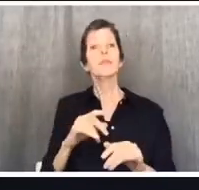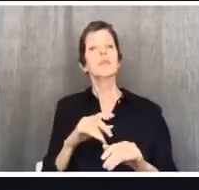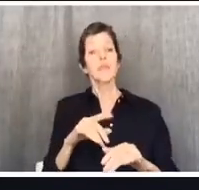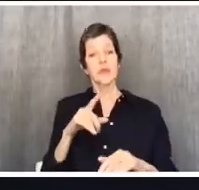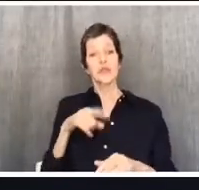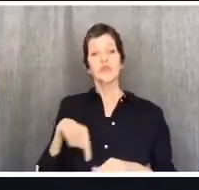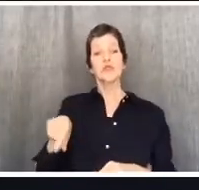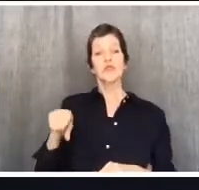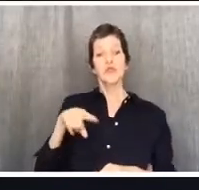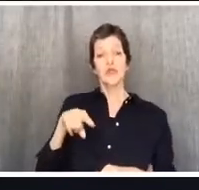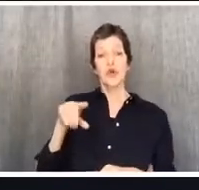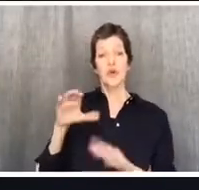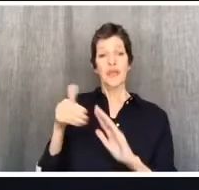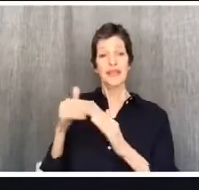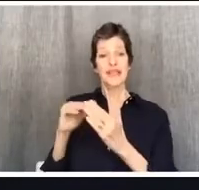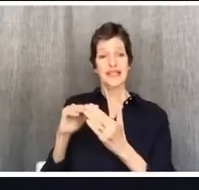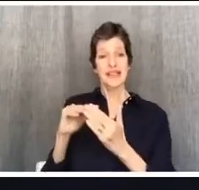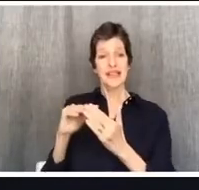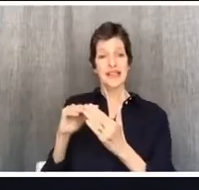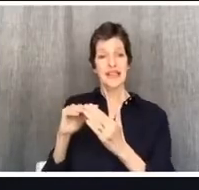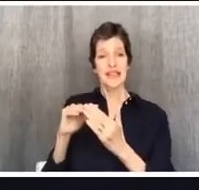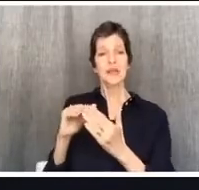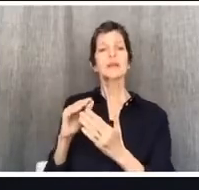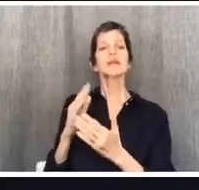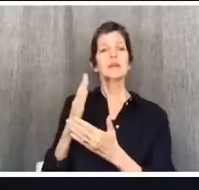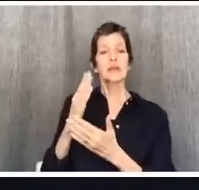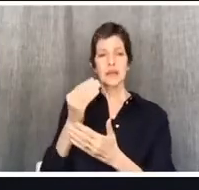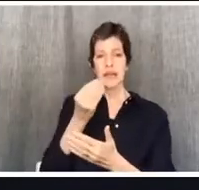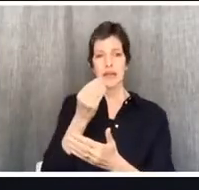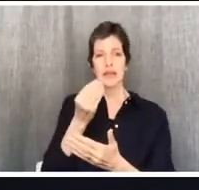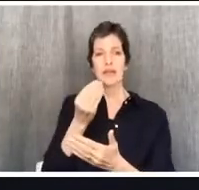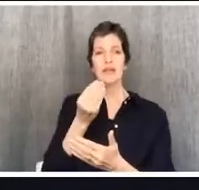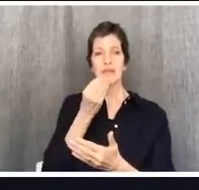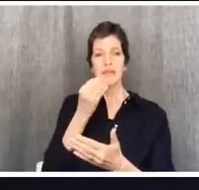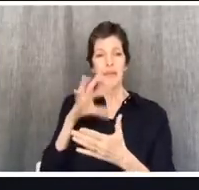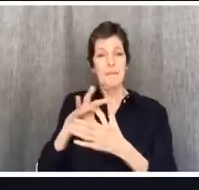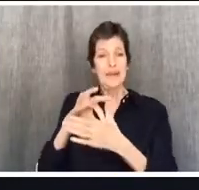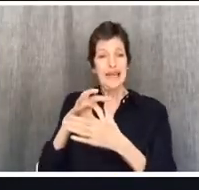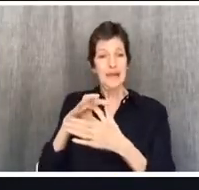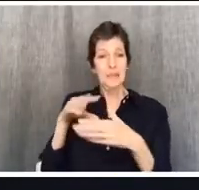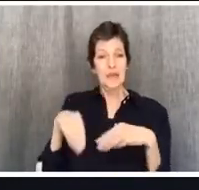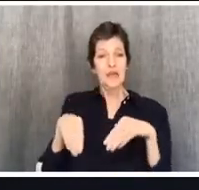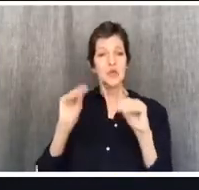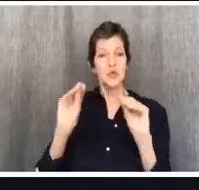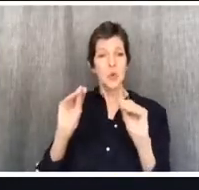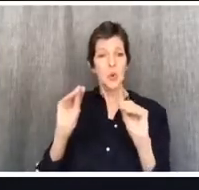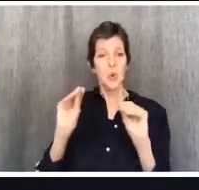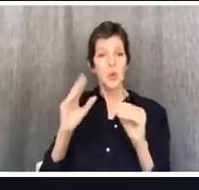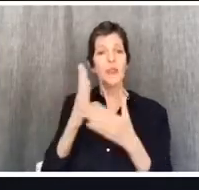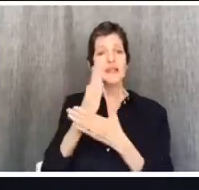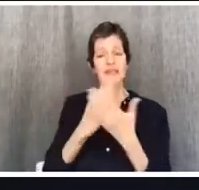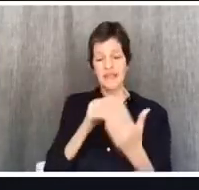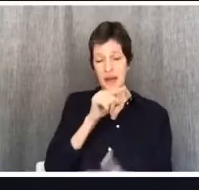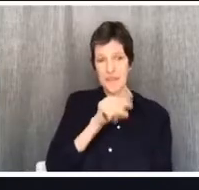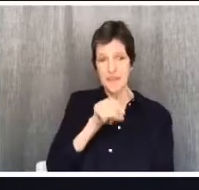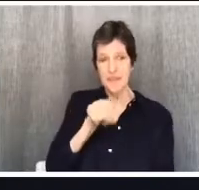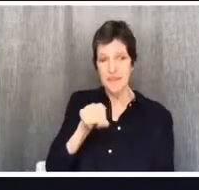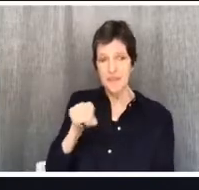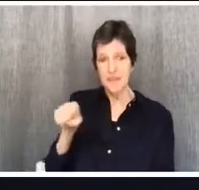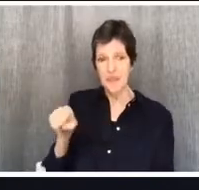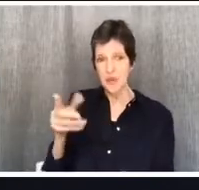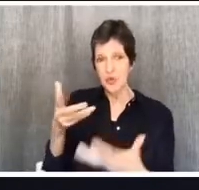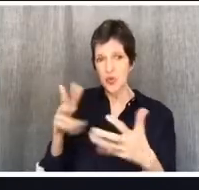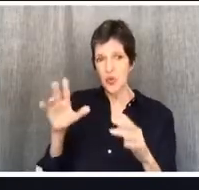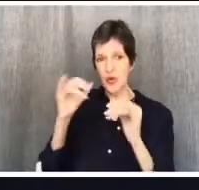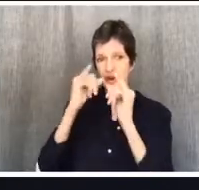Corinth. That was meat that was left over from temple sacrifice. And so some Christians were asking, hey, so we know that we can't go into